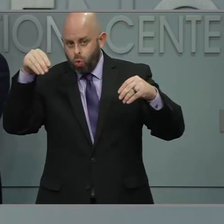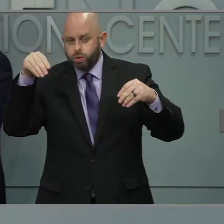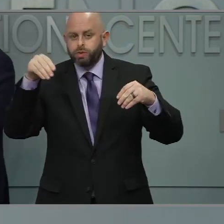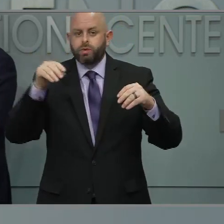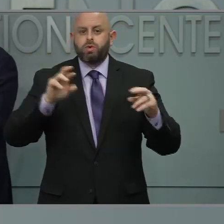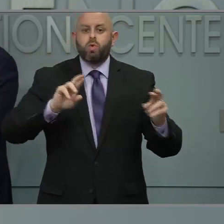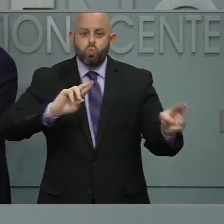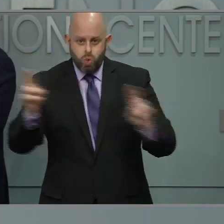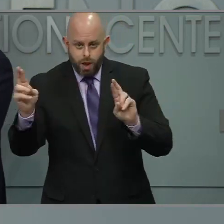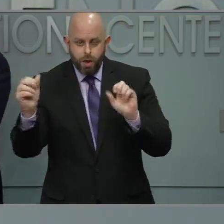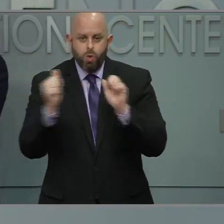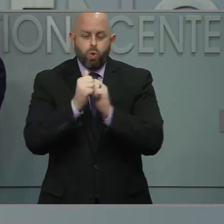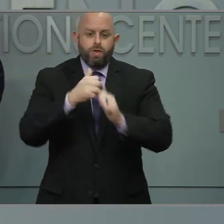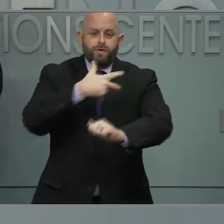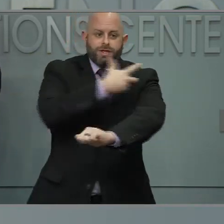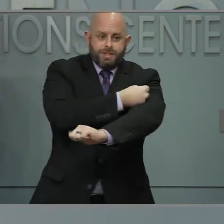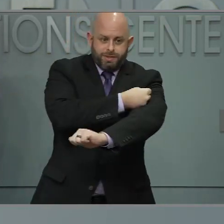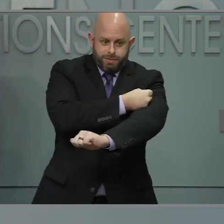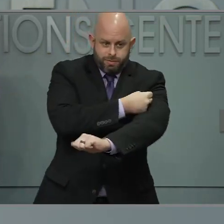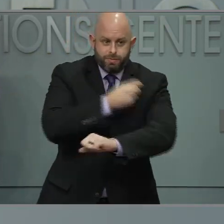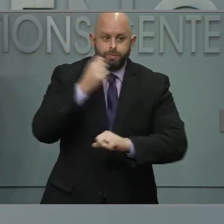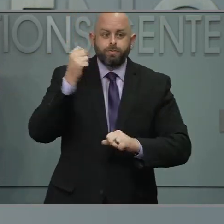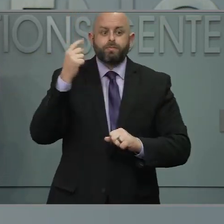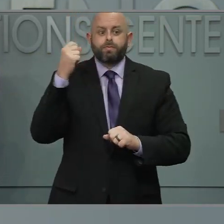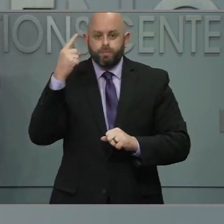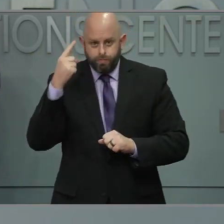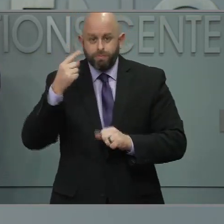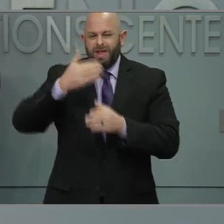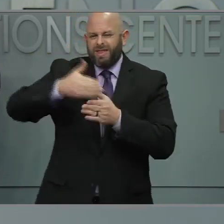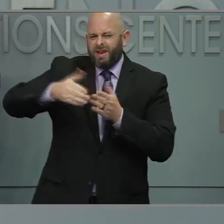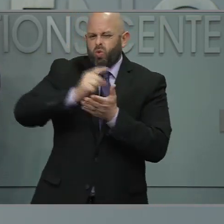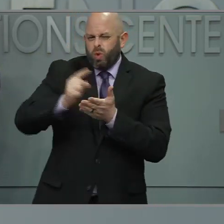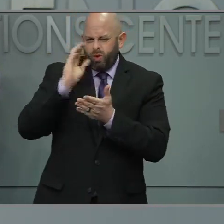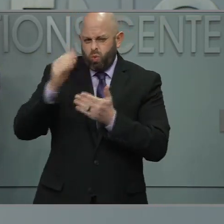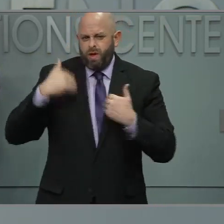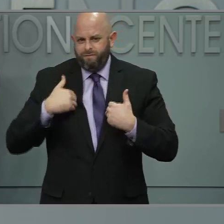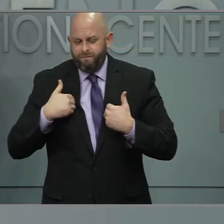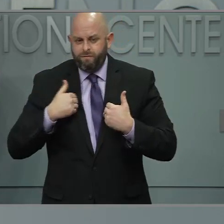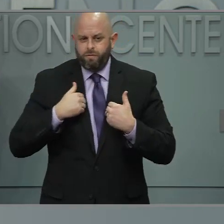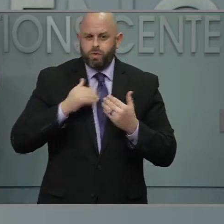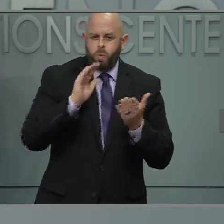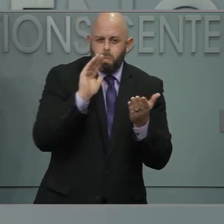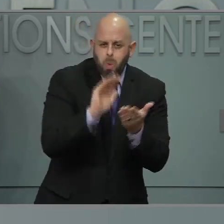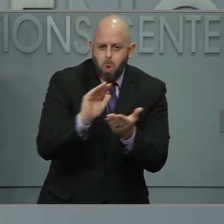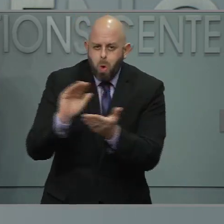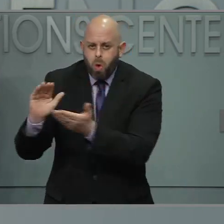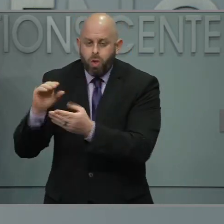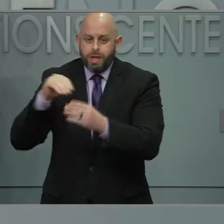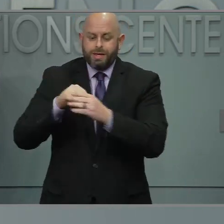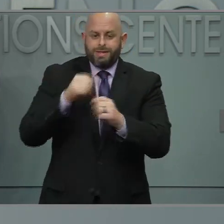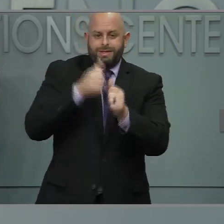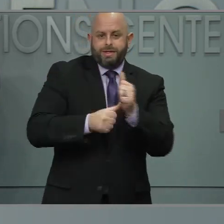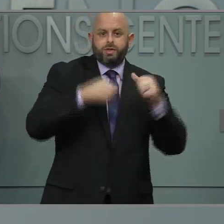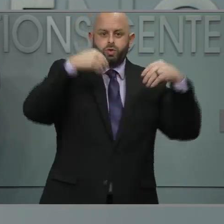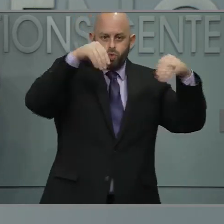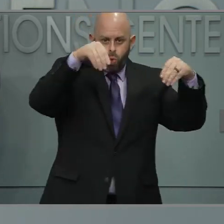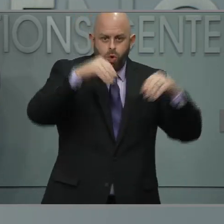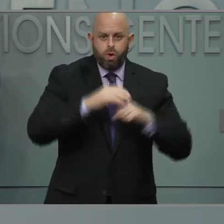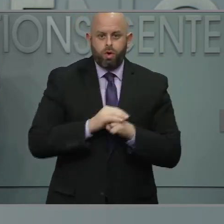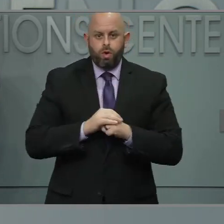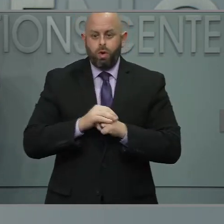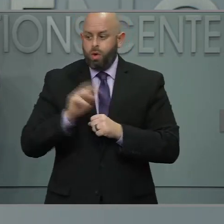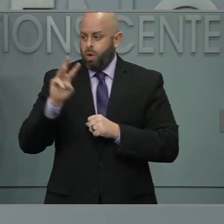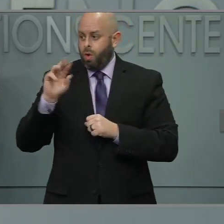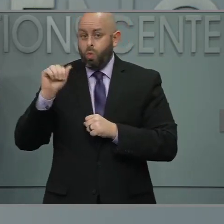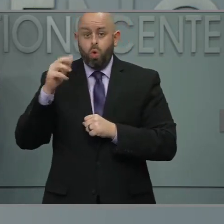mentioned, they're going to have a very small allocation in each store. Those 300 were selected by Walgreens